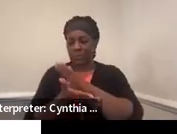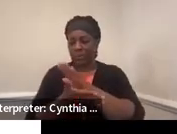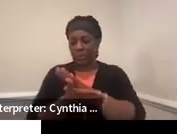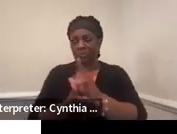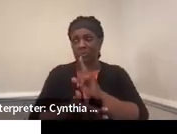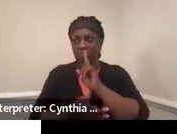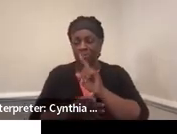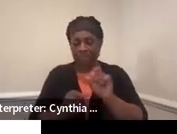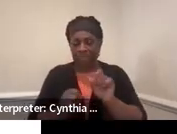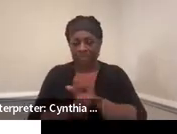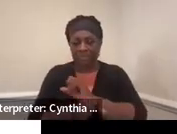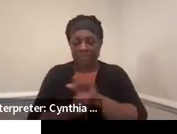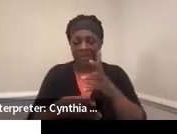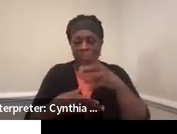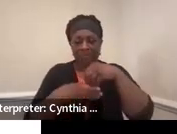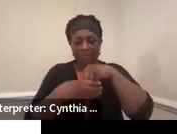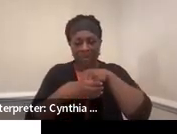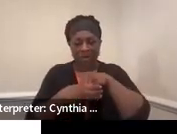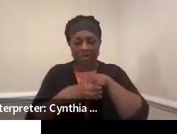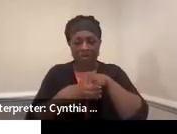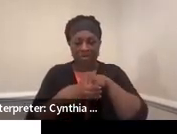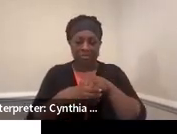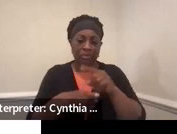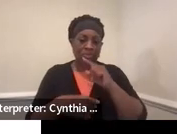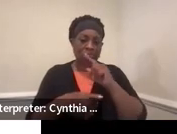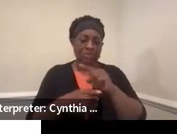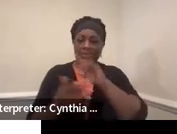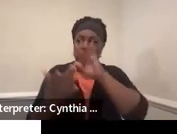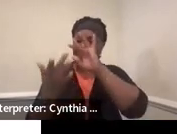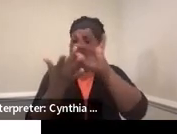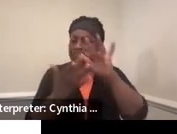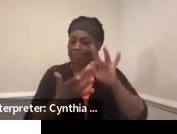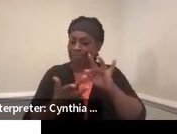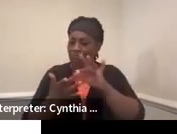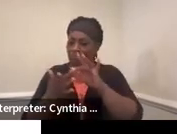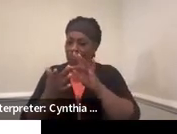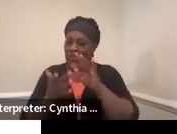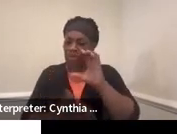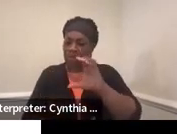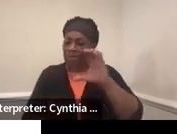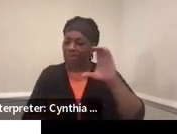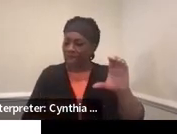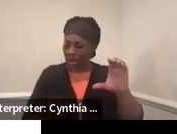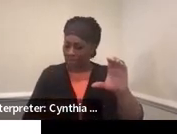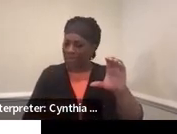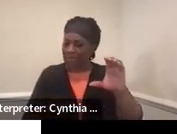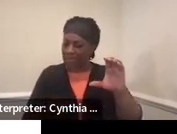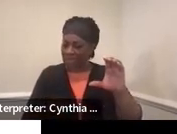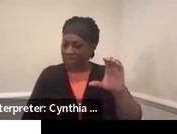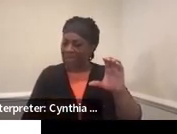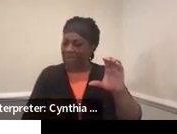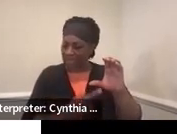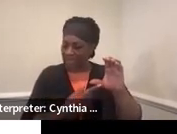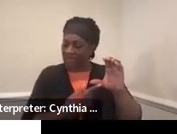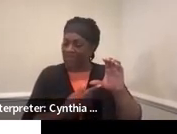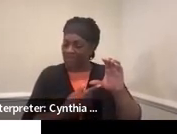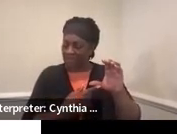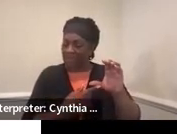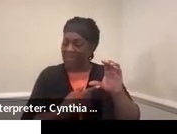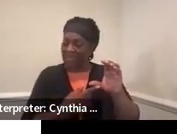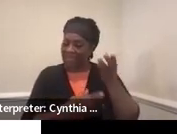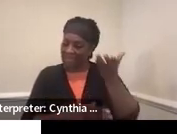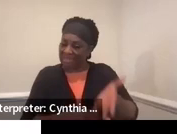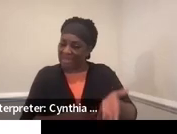really get involved in or really reach out to their chambers of commerce, because that is a